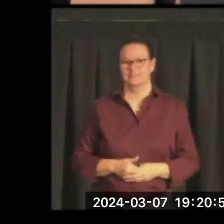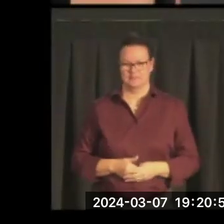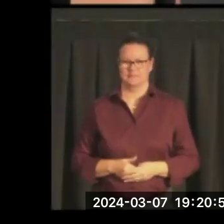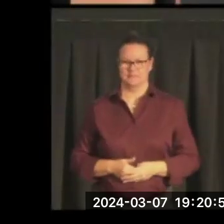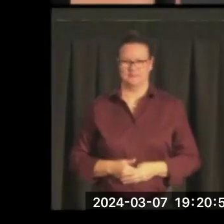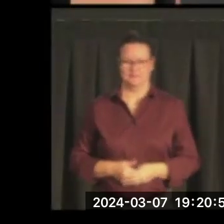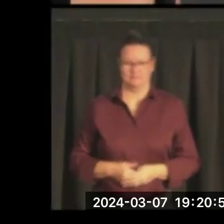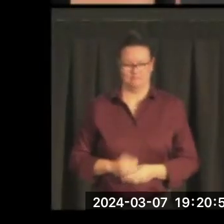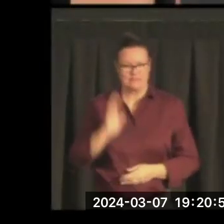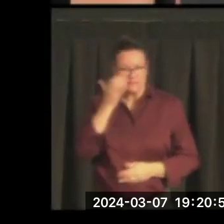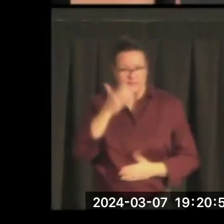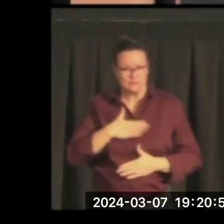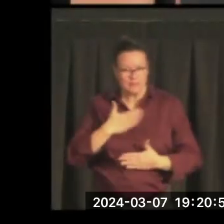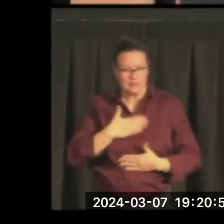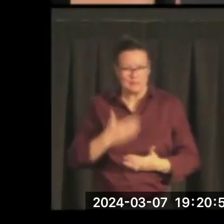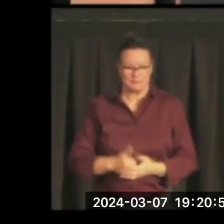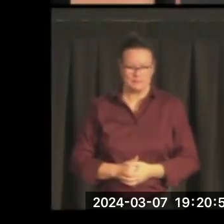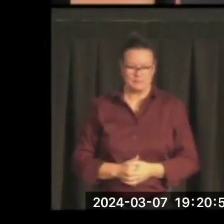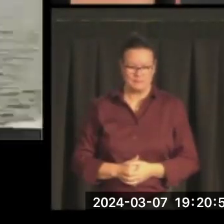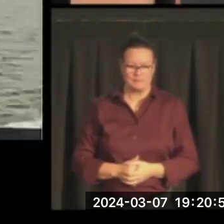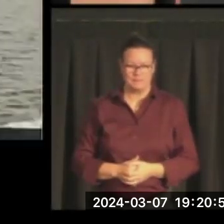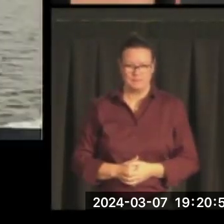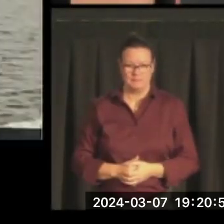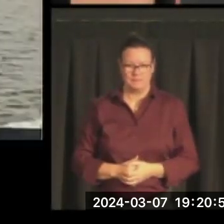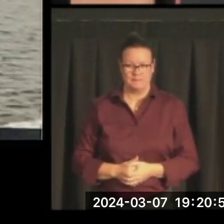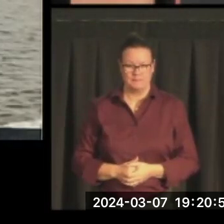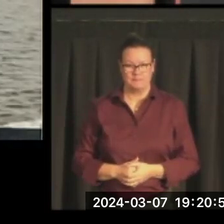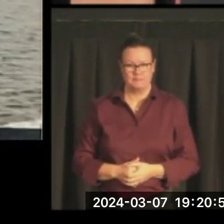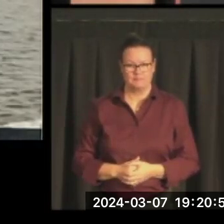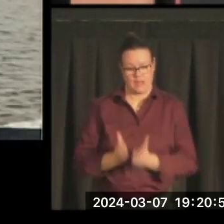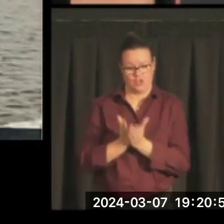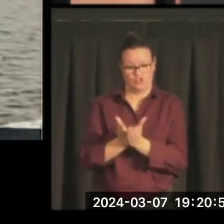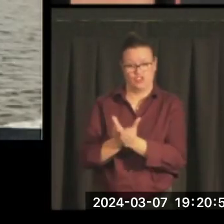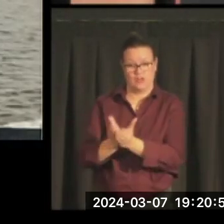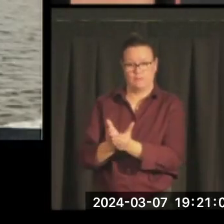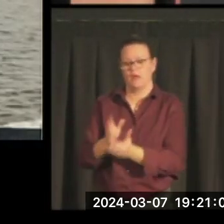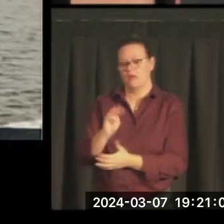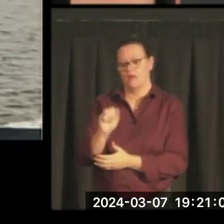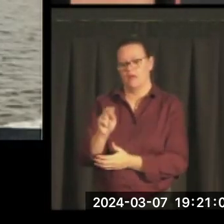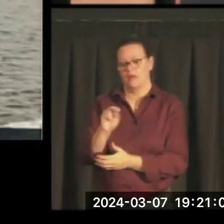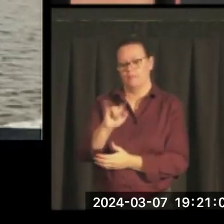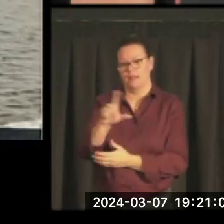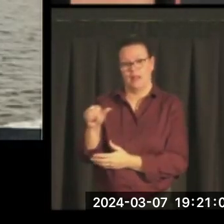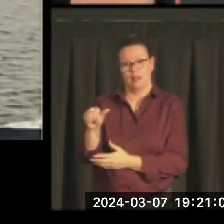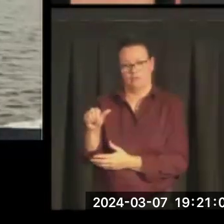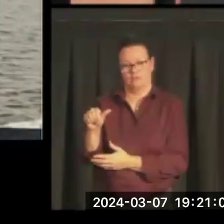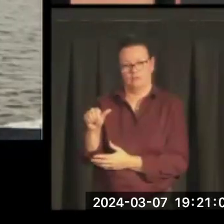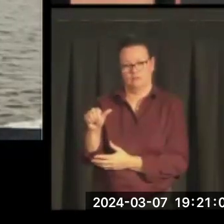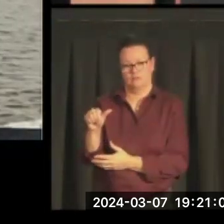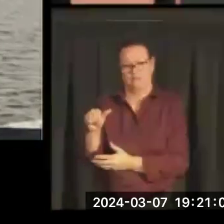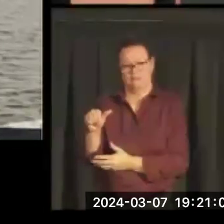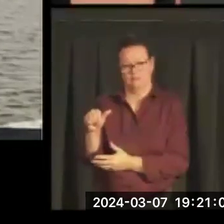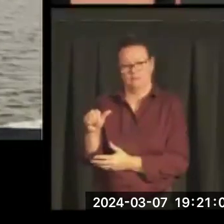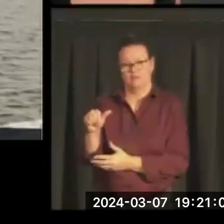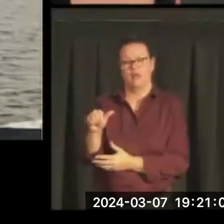He looks happy. He's on a ship. He goes to Manila. This ship launched from Manila, went to Japan,